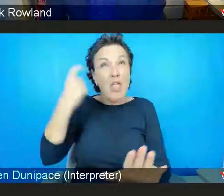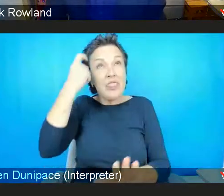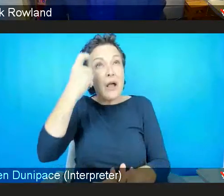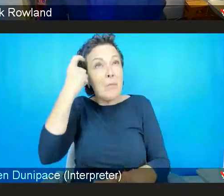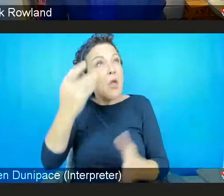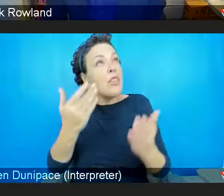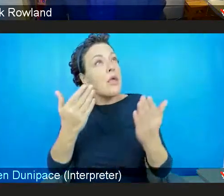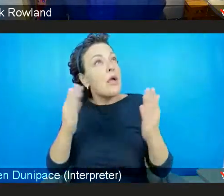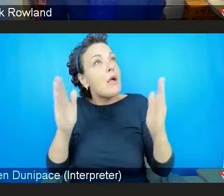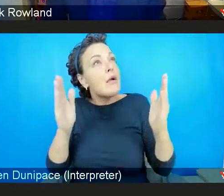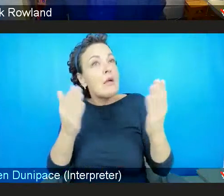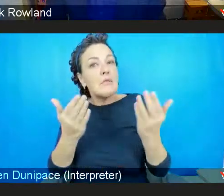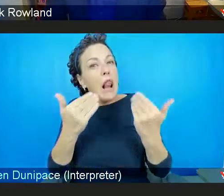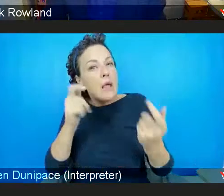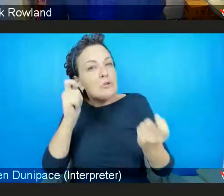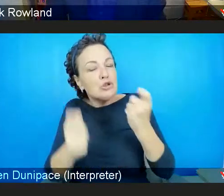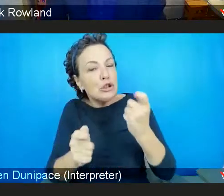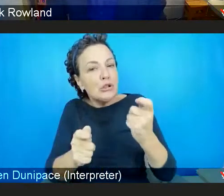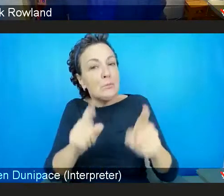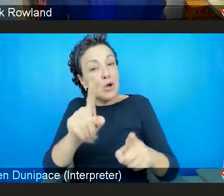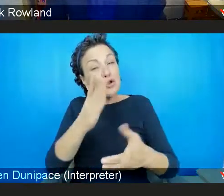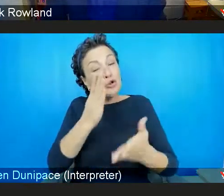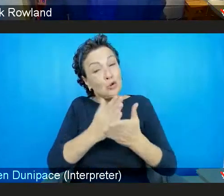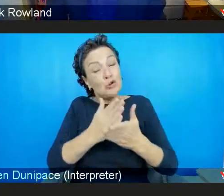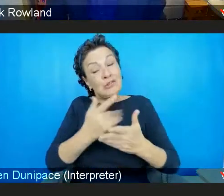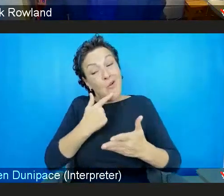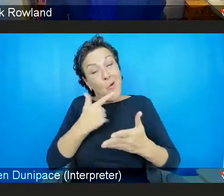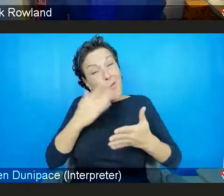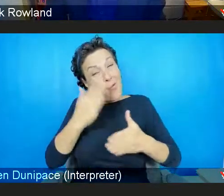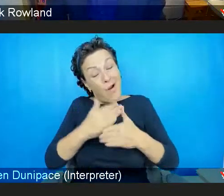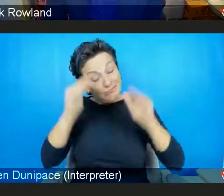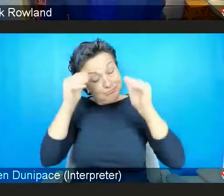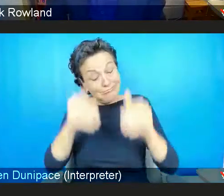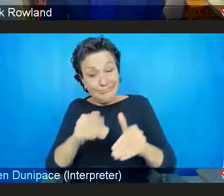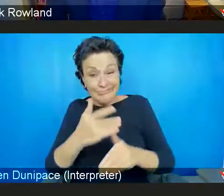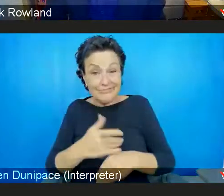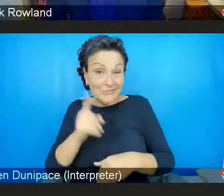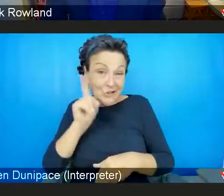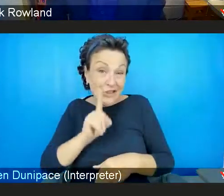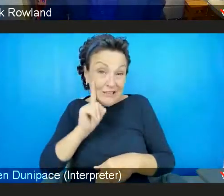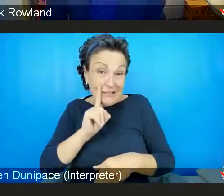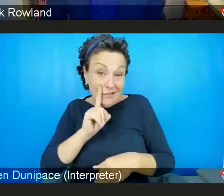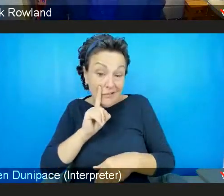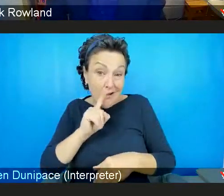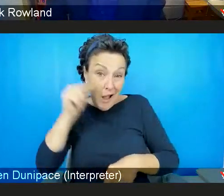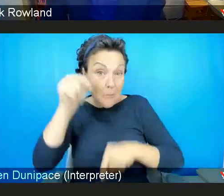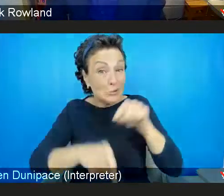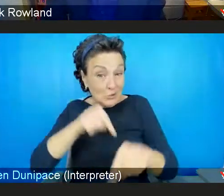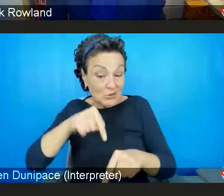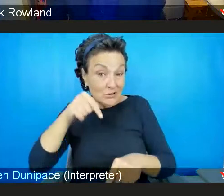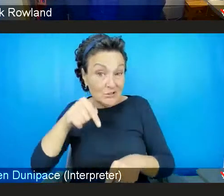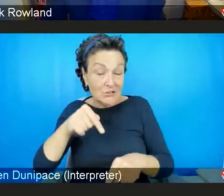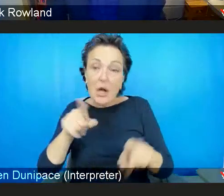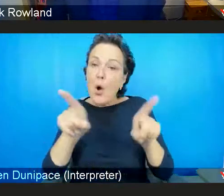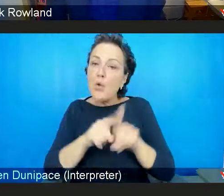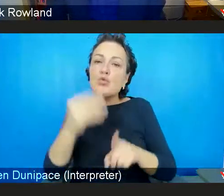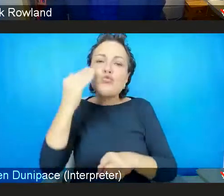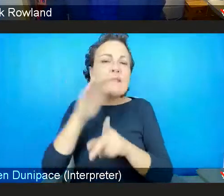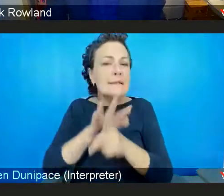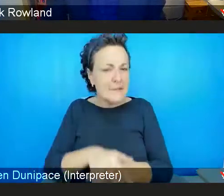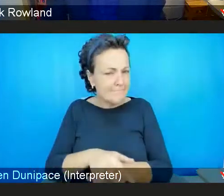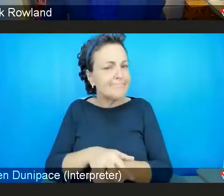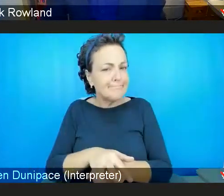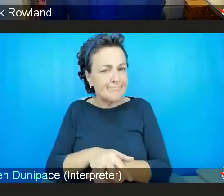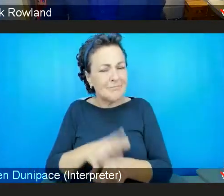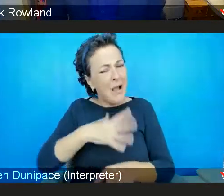gendered abuse and also racism as well. But it's something that I do think that we need to be mindful